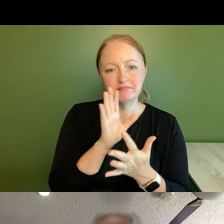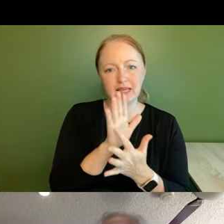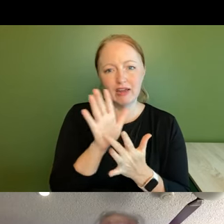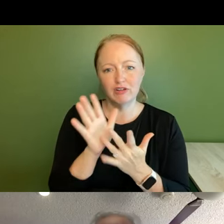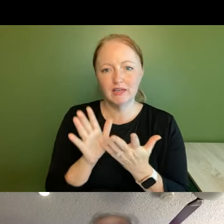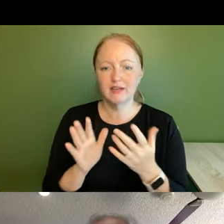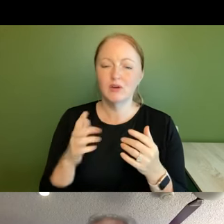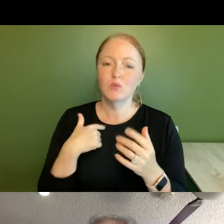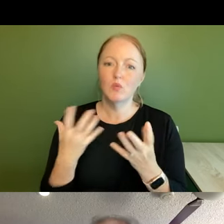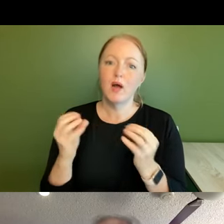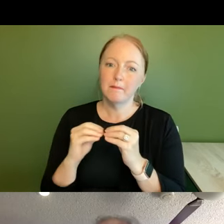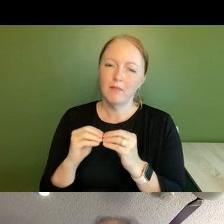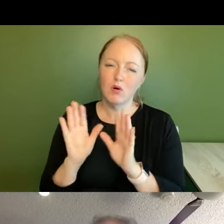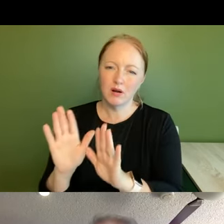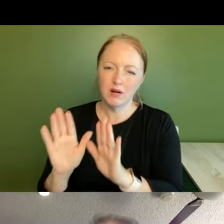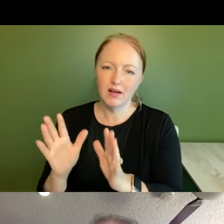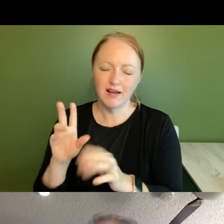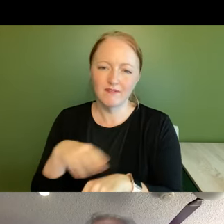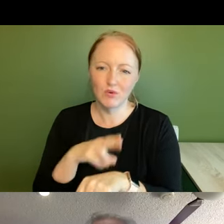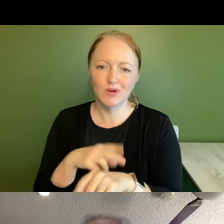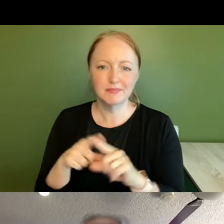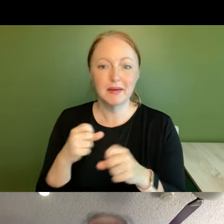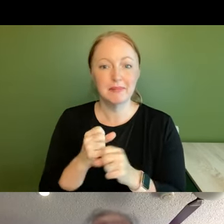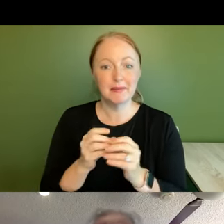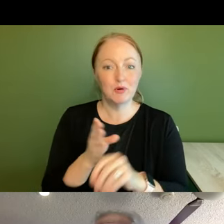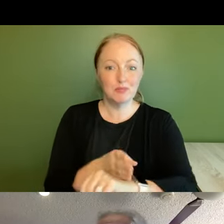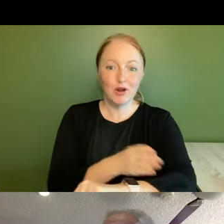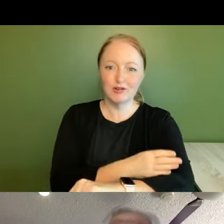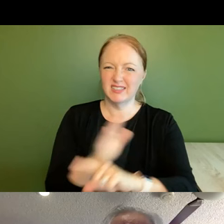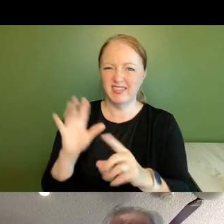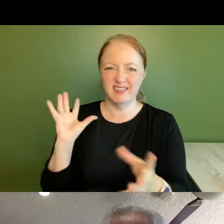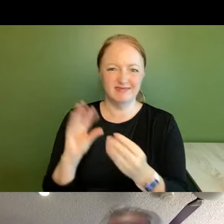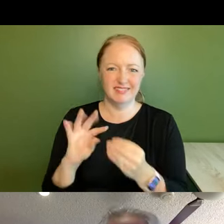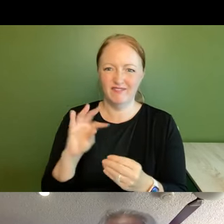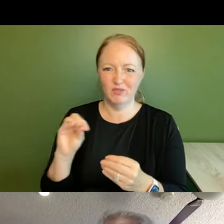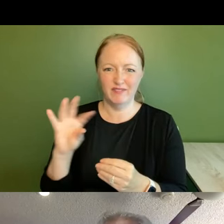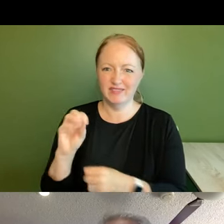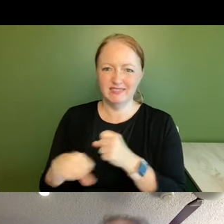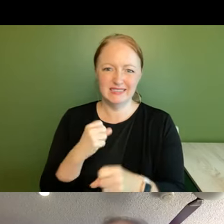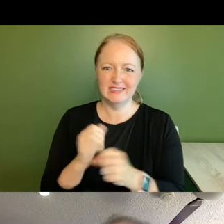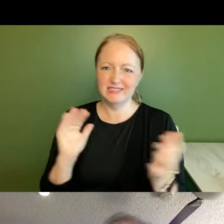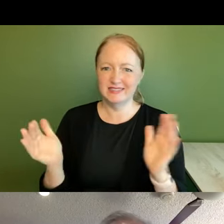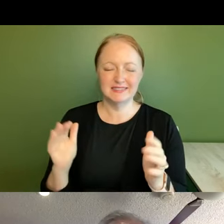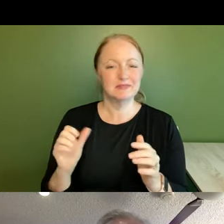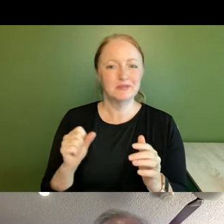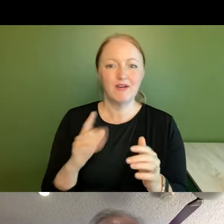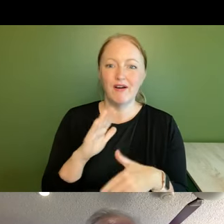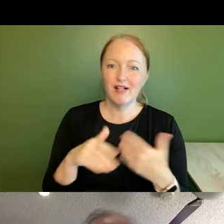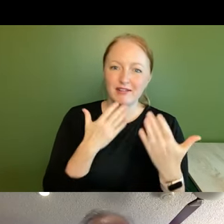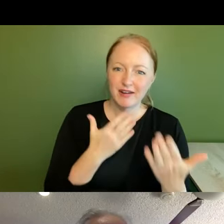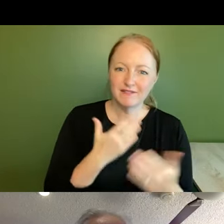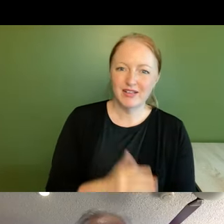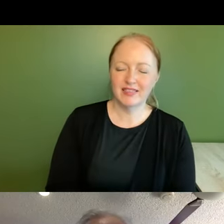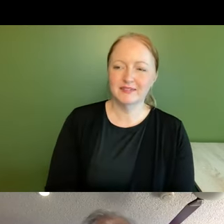push for more of course but we're making more progress than we have in the last 40 50 years and for that we are all grateful